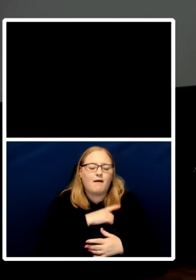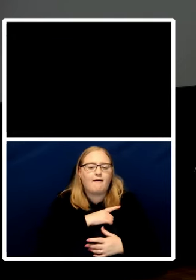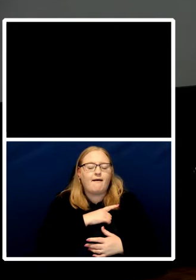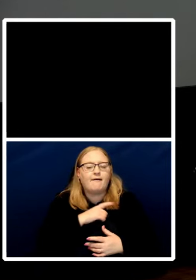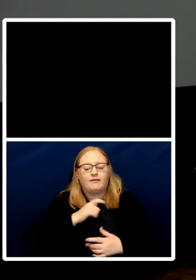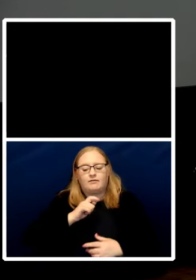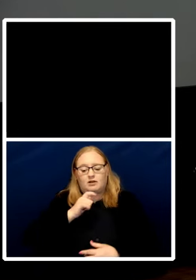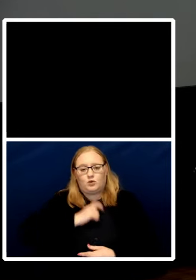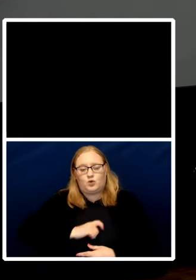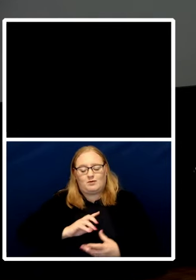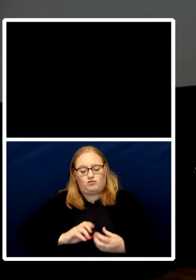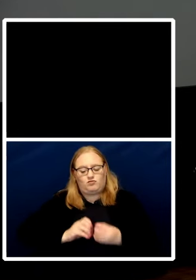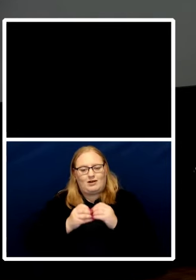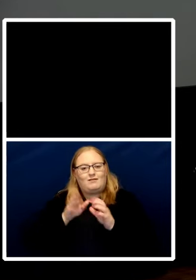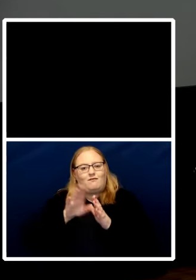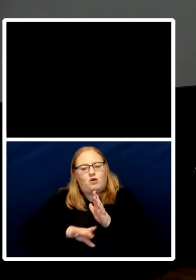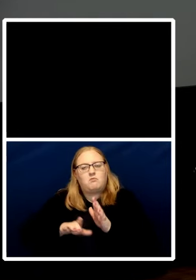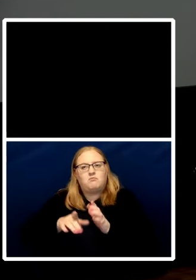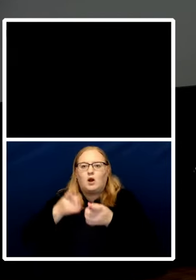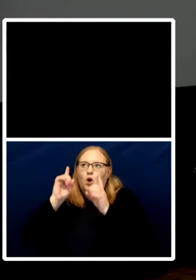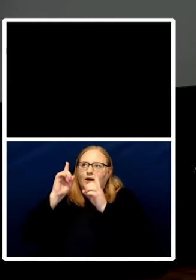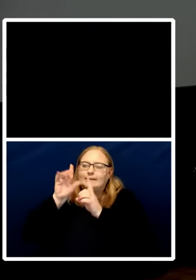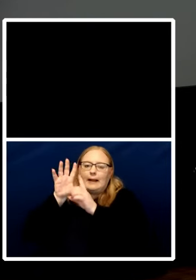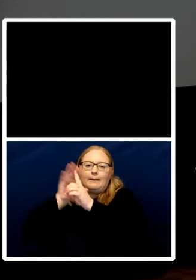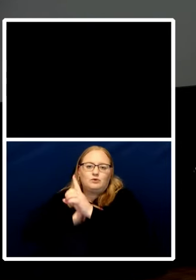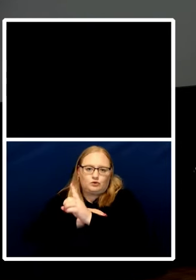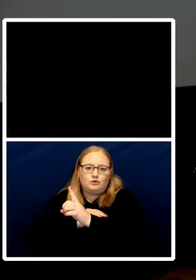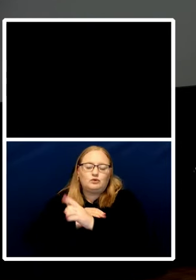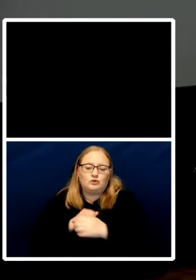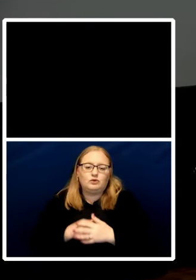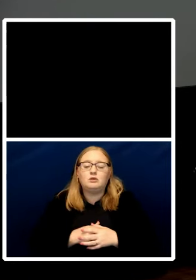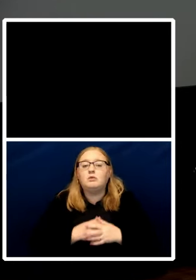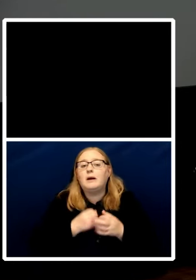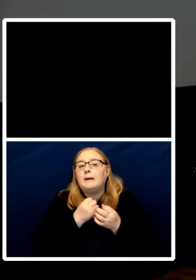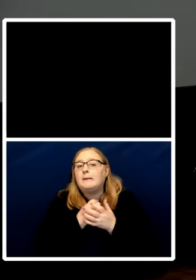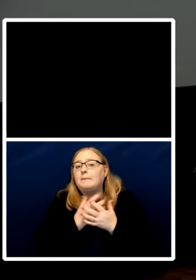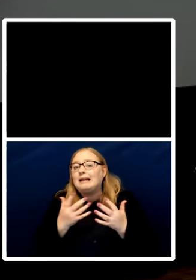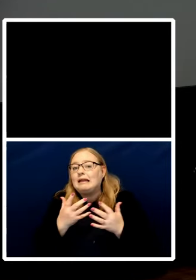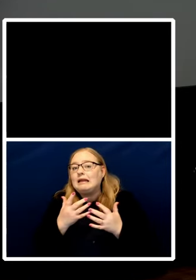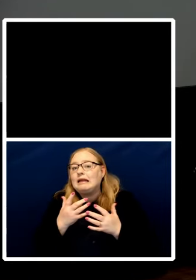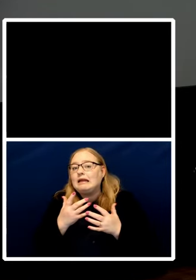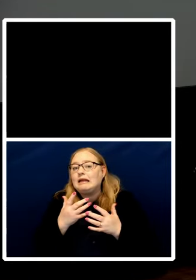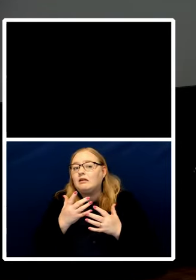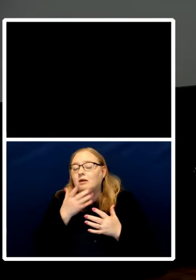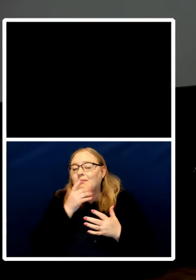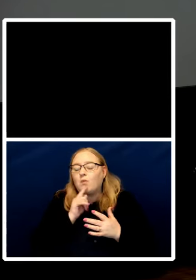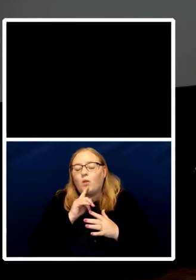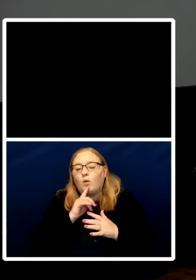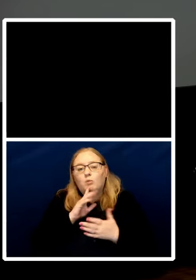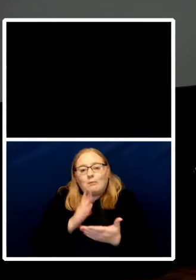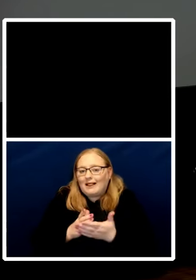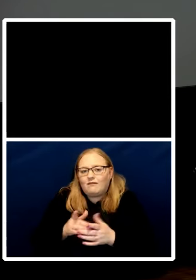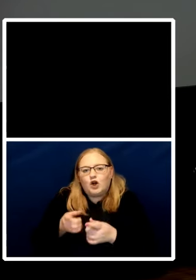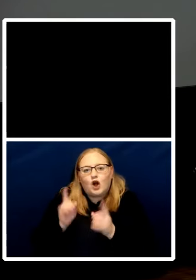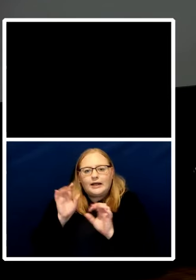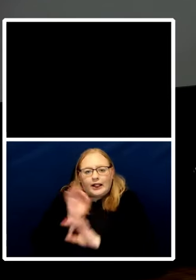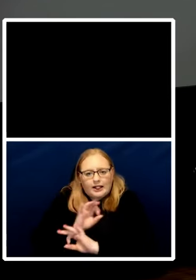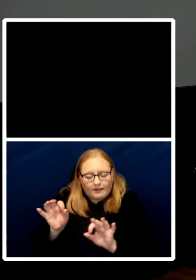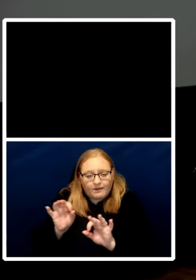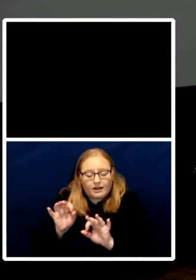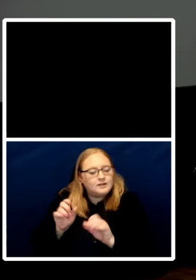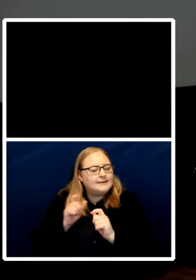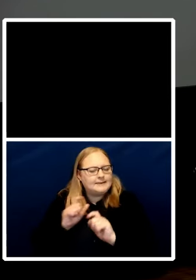atheists um who also believe in human rights um and that can be because they